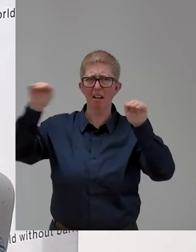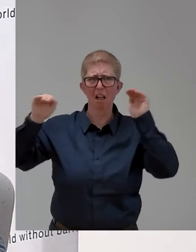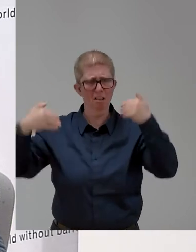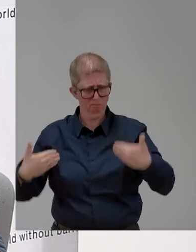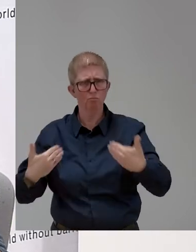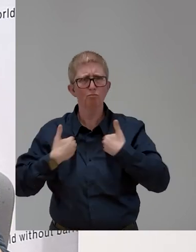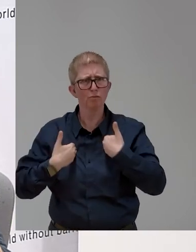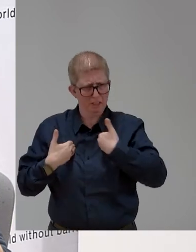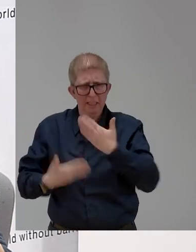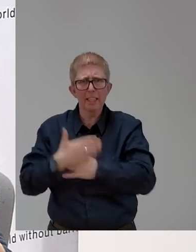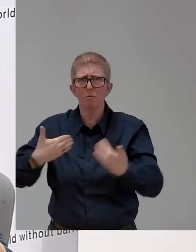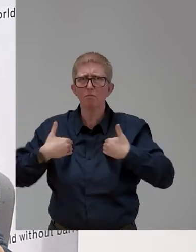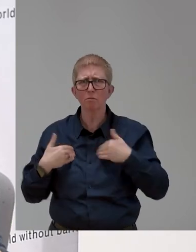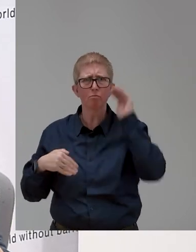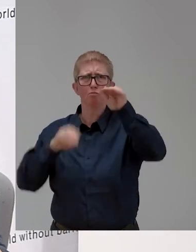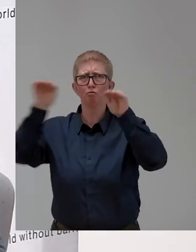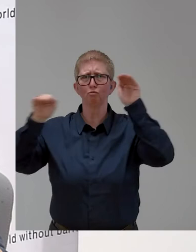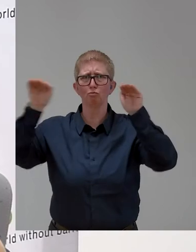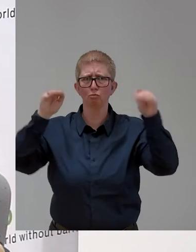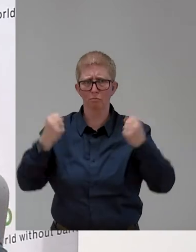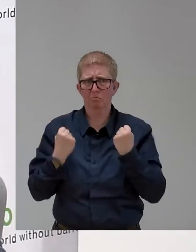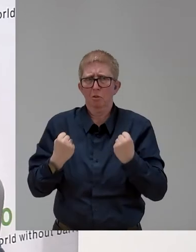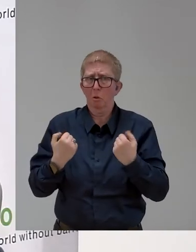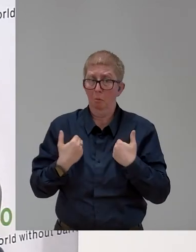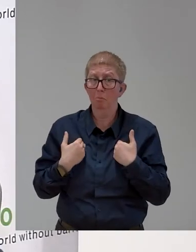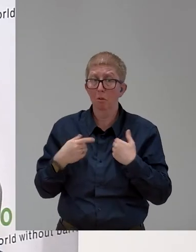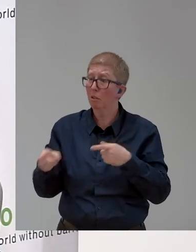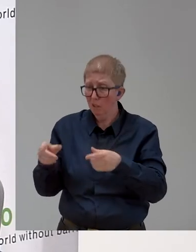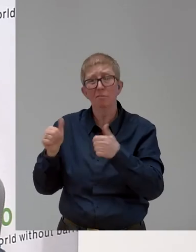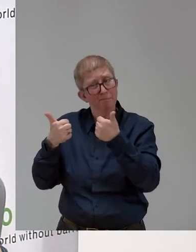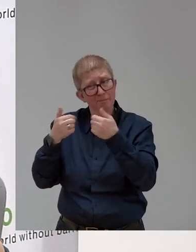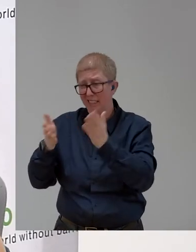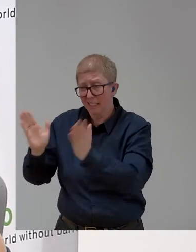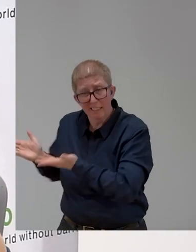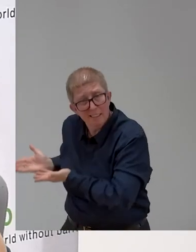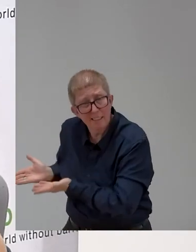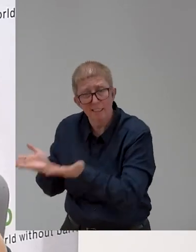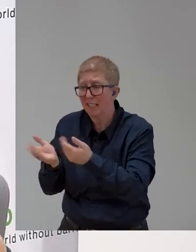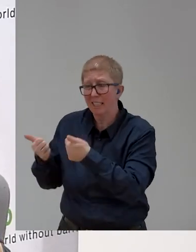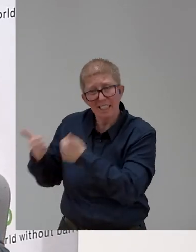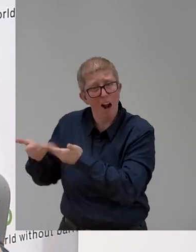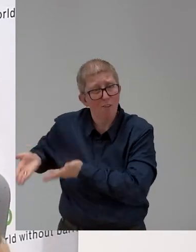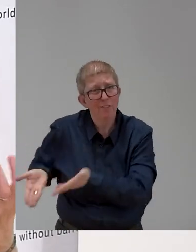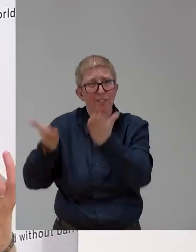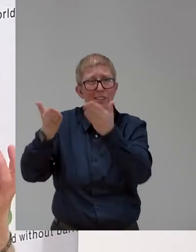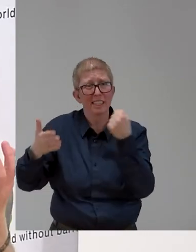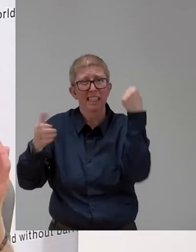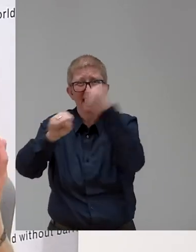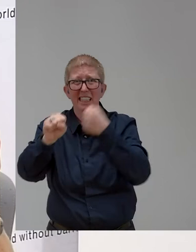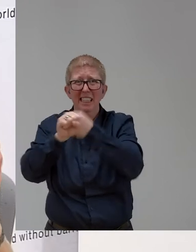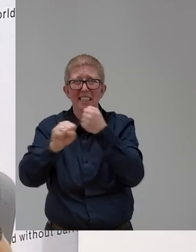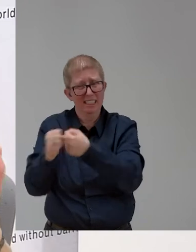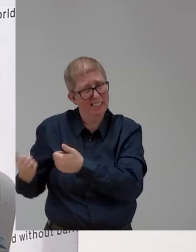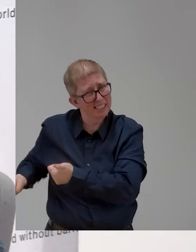and really let them really go out and make the way,